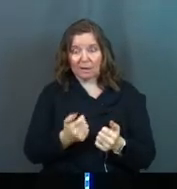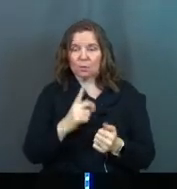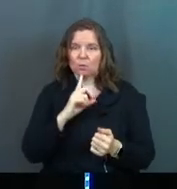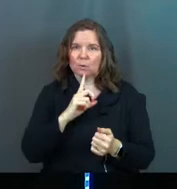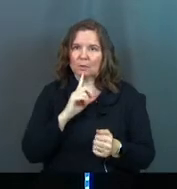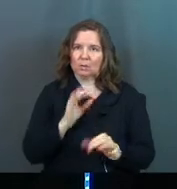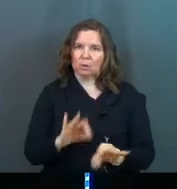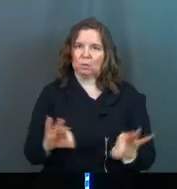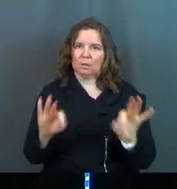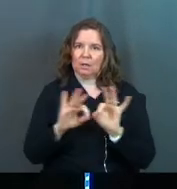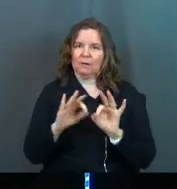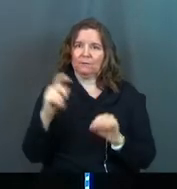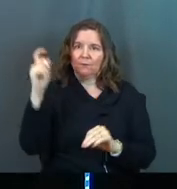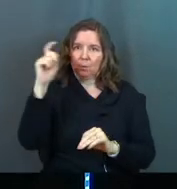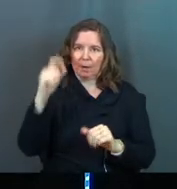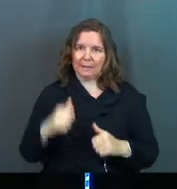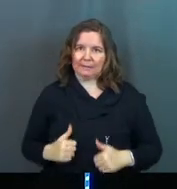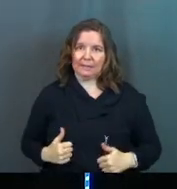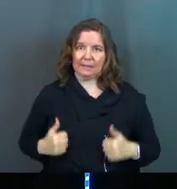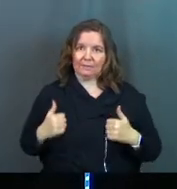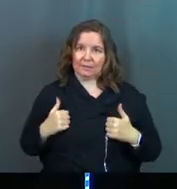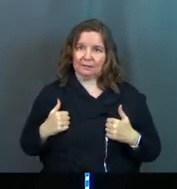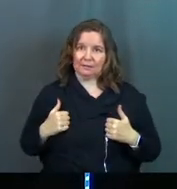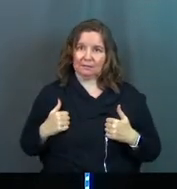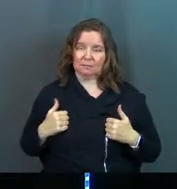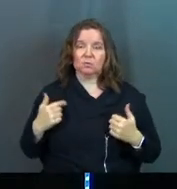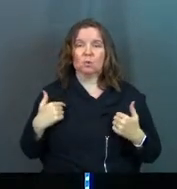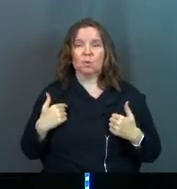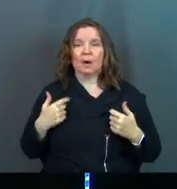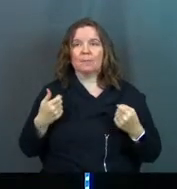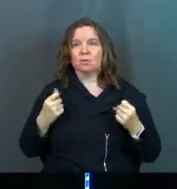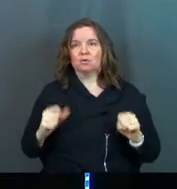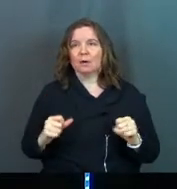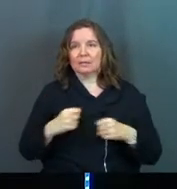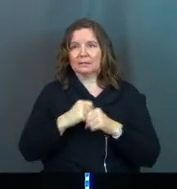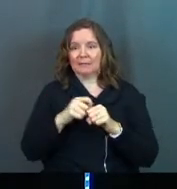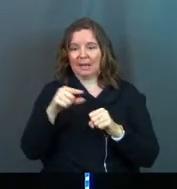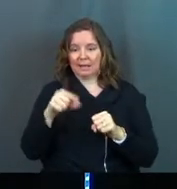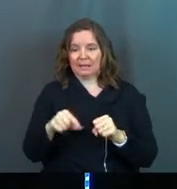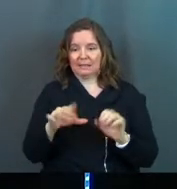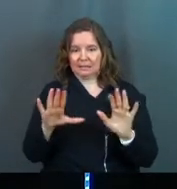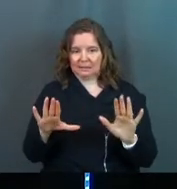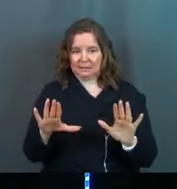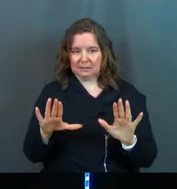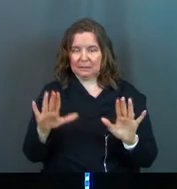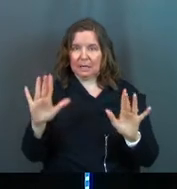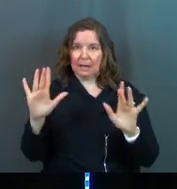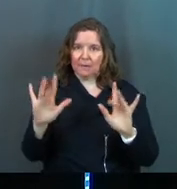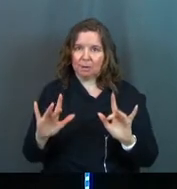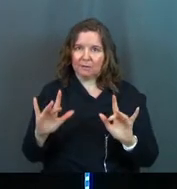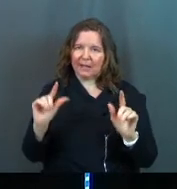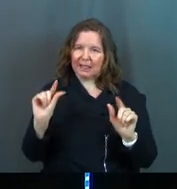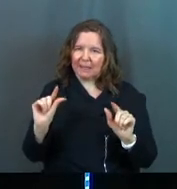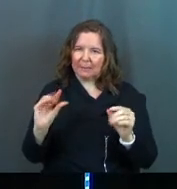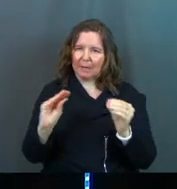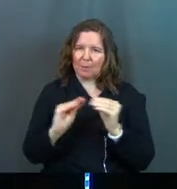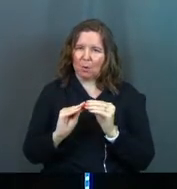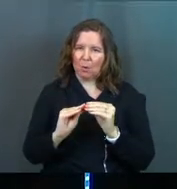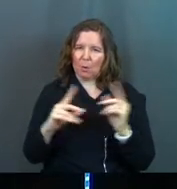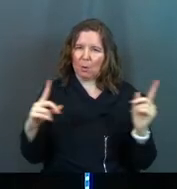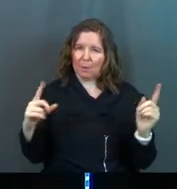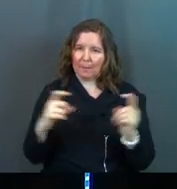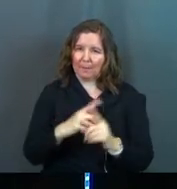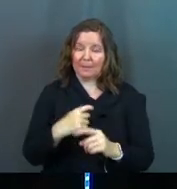really critical for wise living. So I'm going to try to make this, mercifully, a little bit more